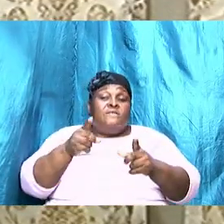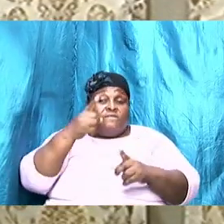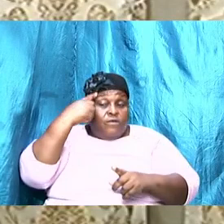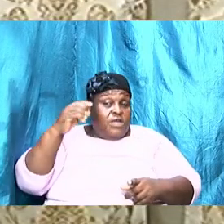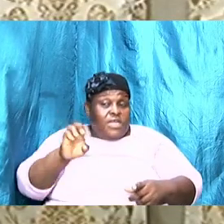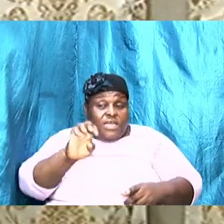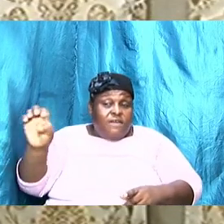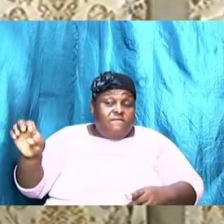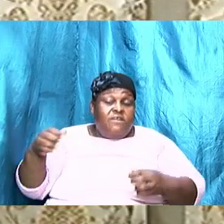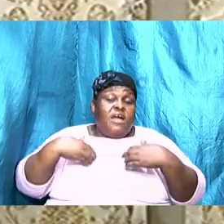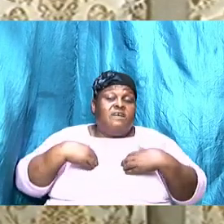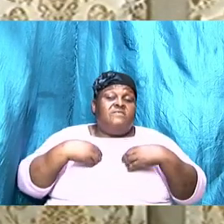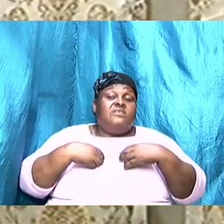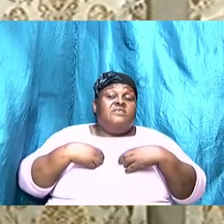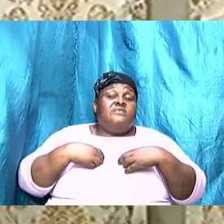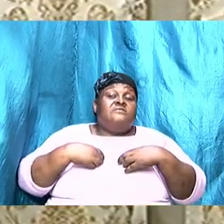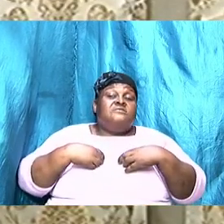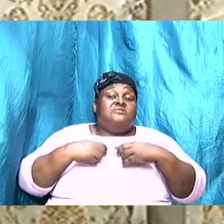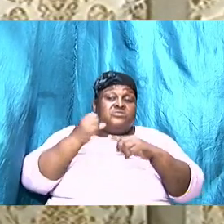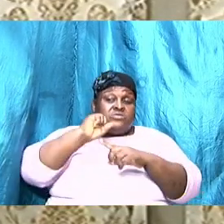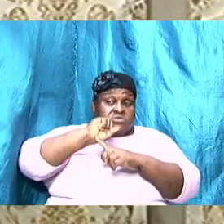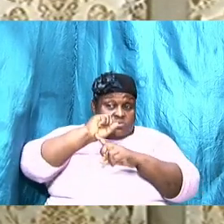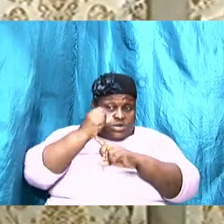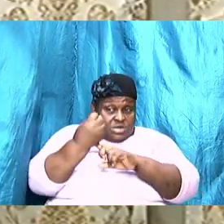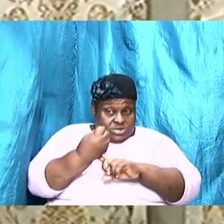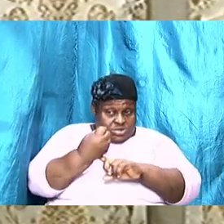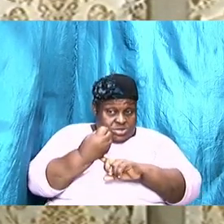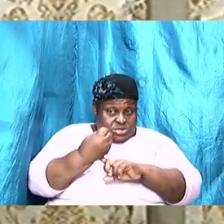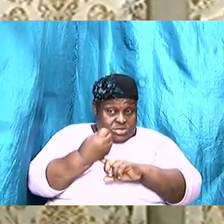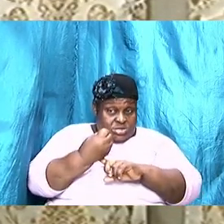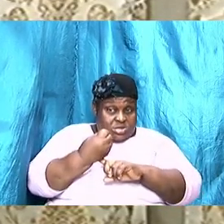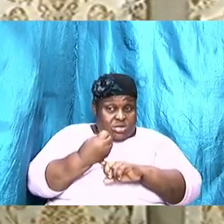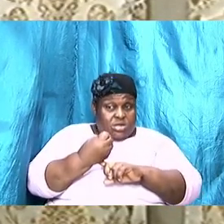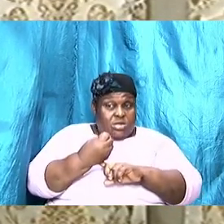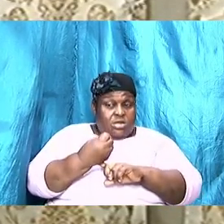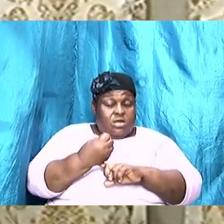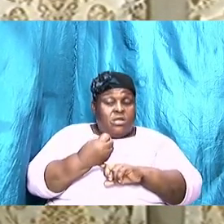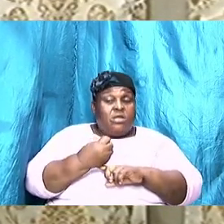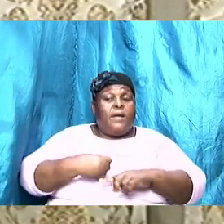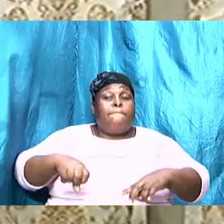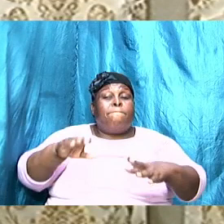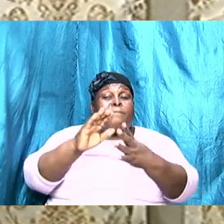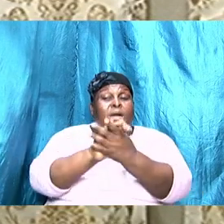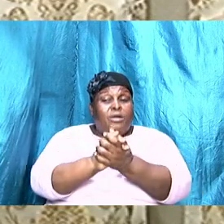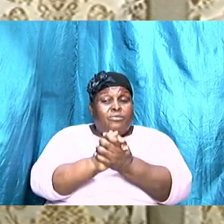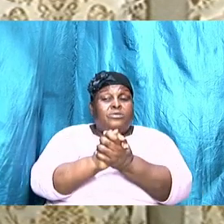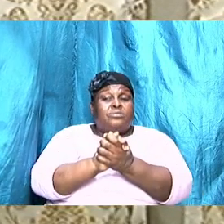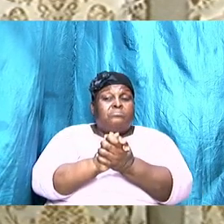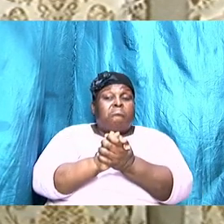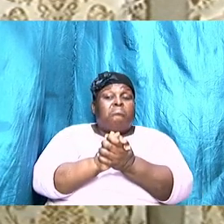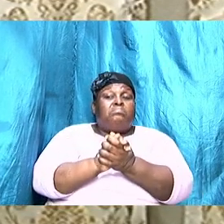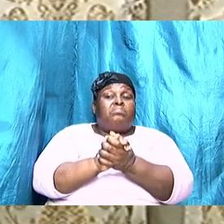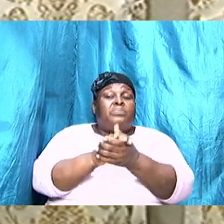situation where institutions of marriage keep on going down for